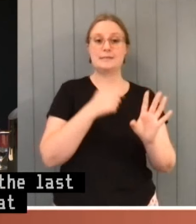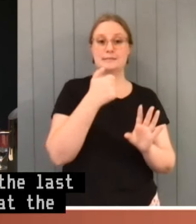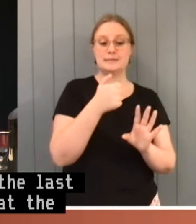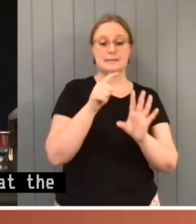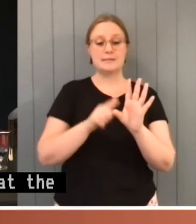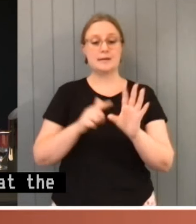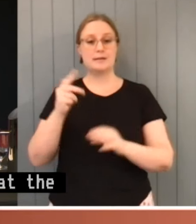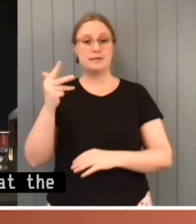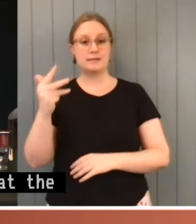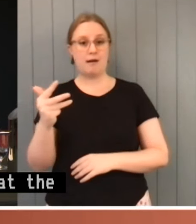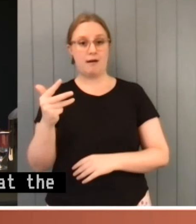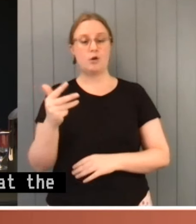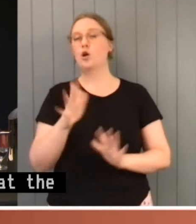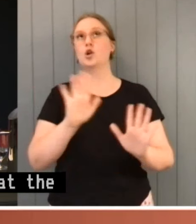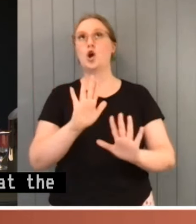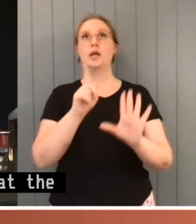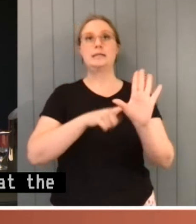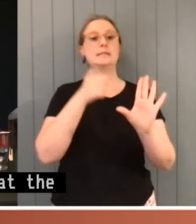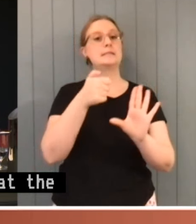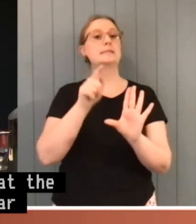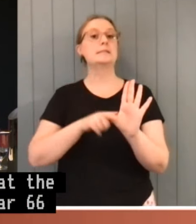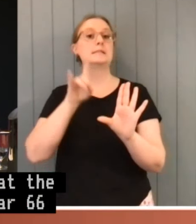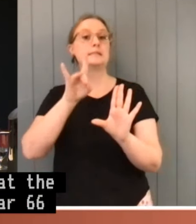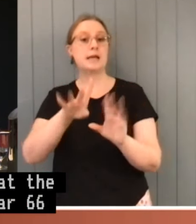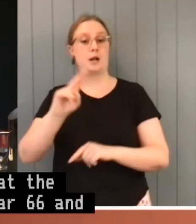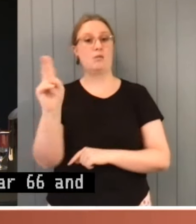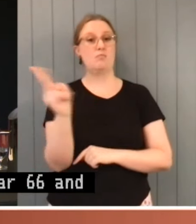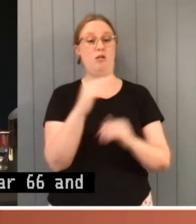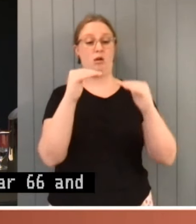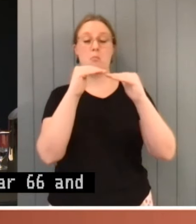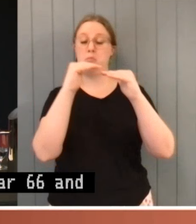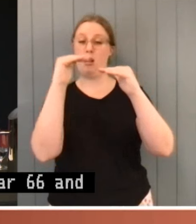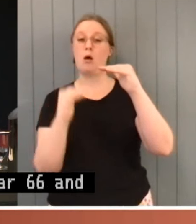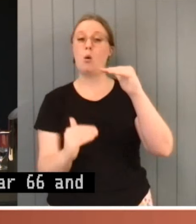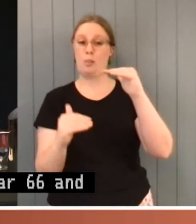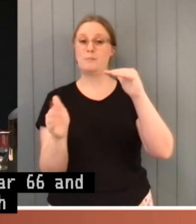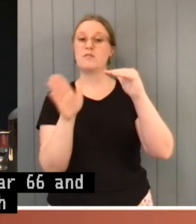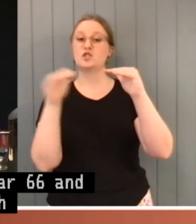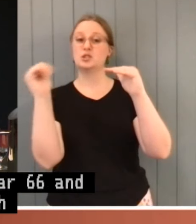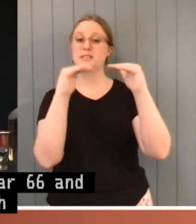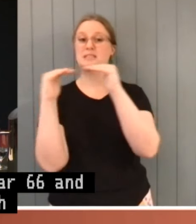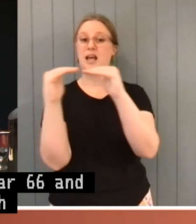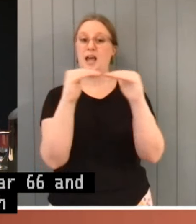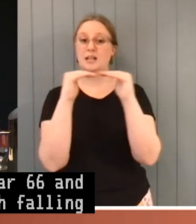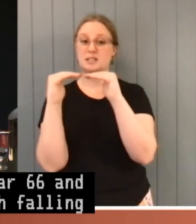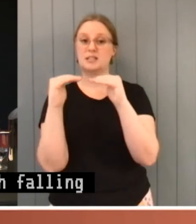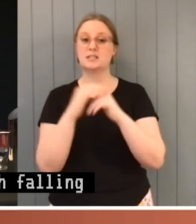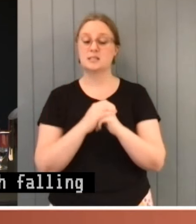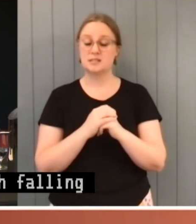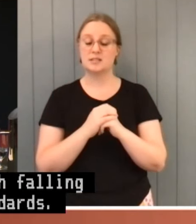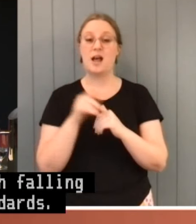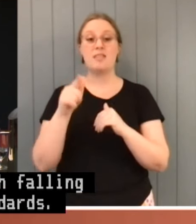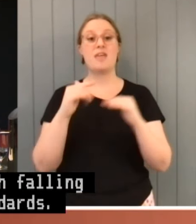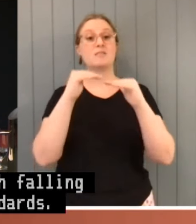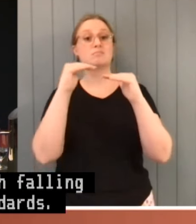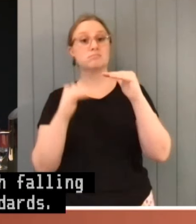year six and year 10, I think, were both falling below the proficiency standards. Now, the deficit was skewed according